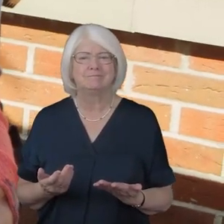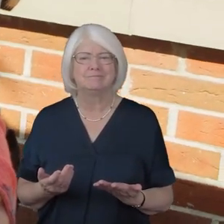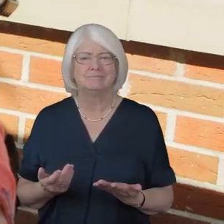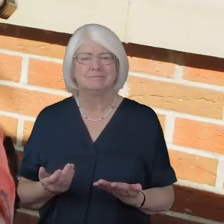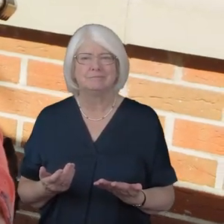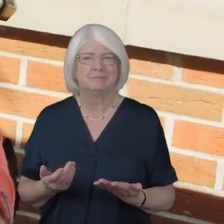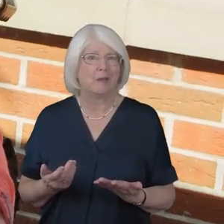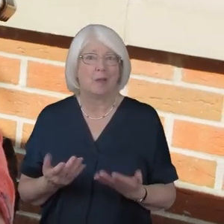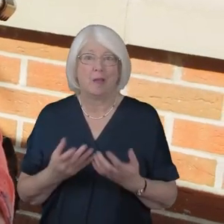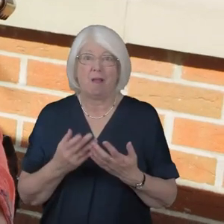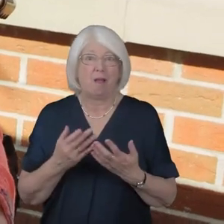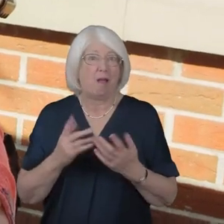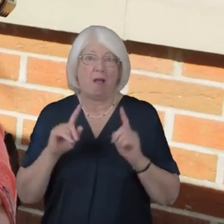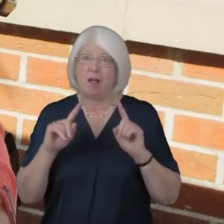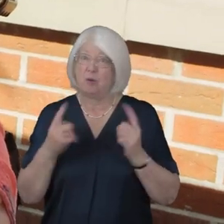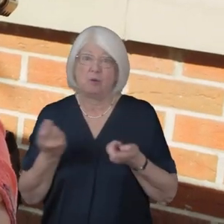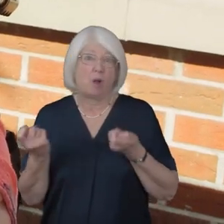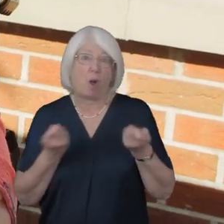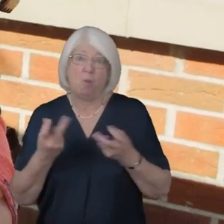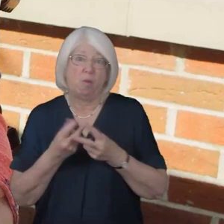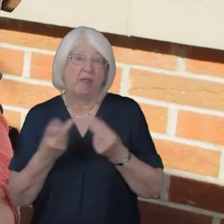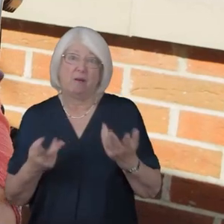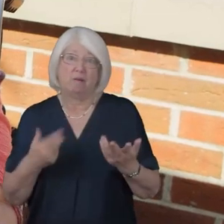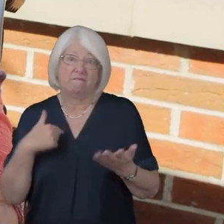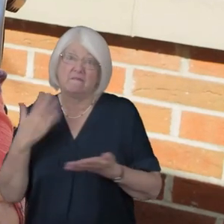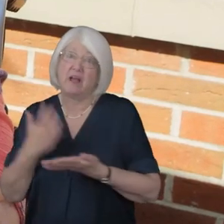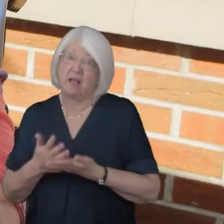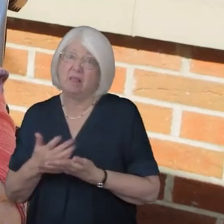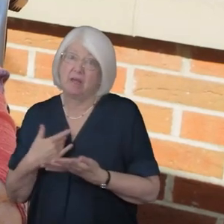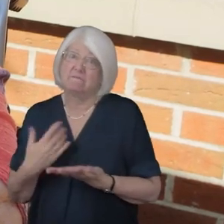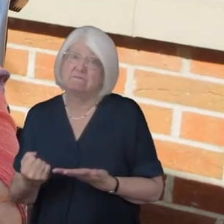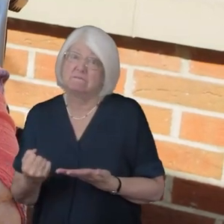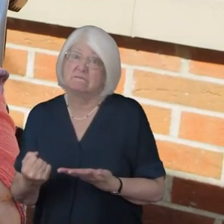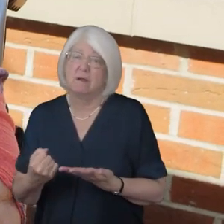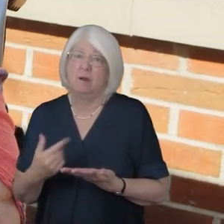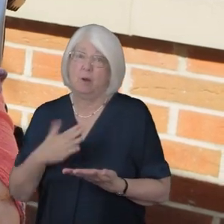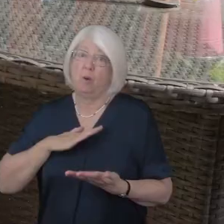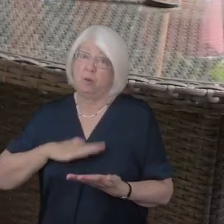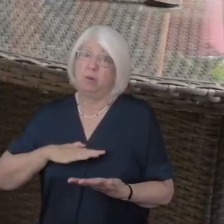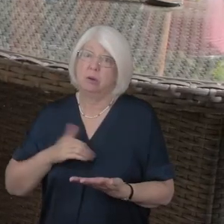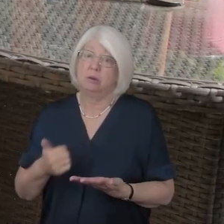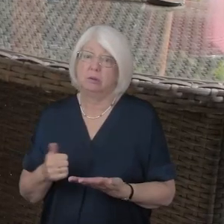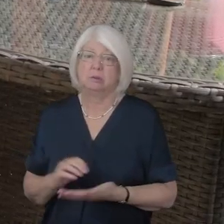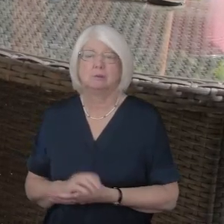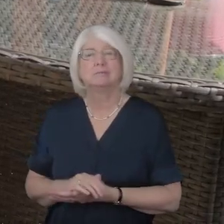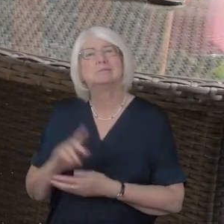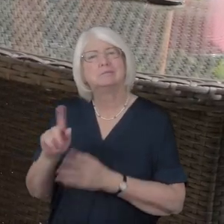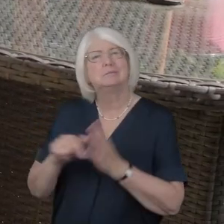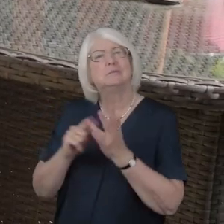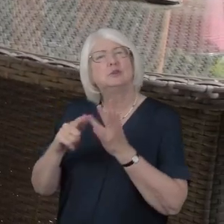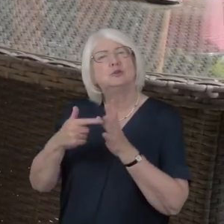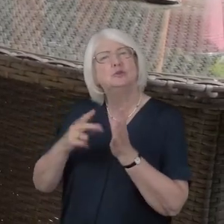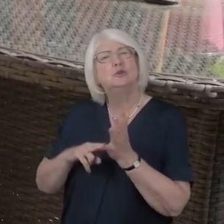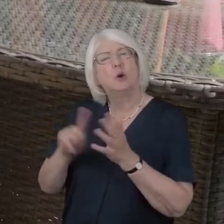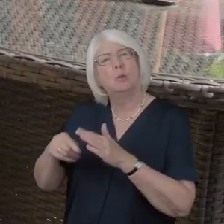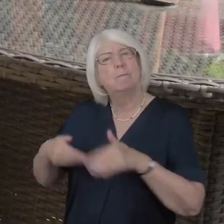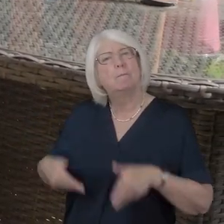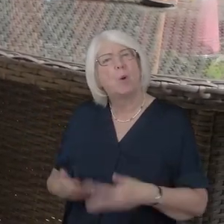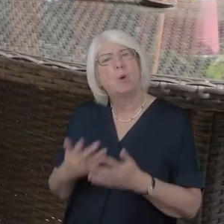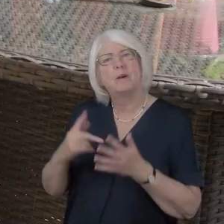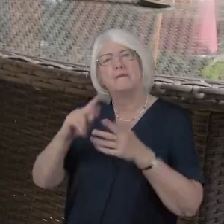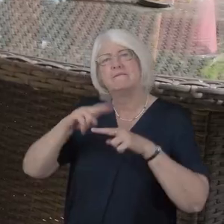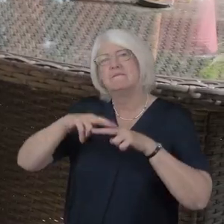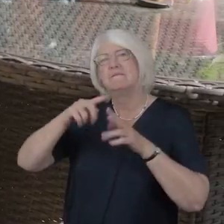I couldn't do it without my faith it means everything to me Joan Wedge was born in